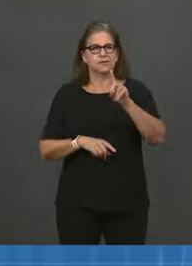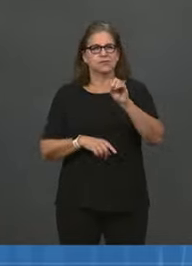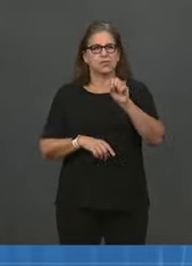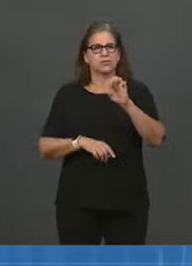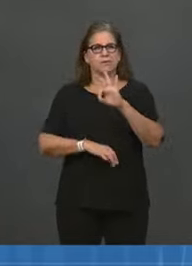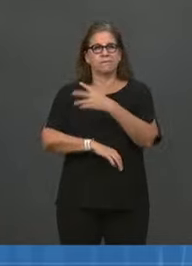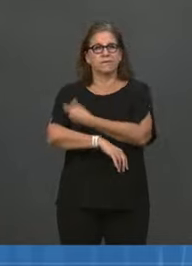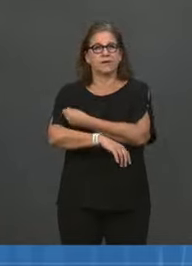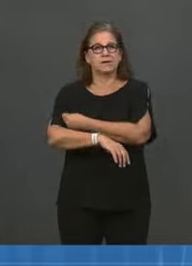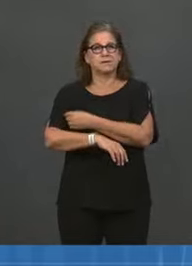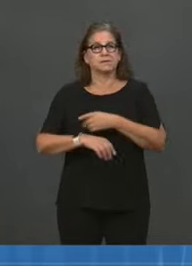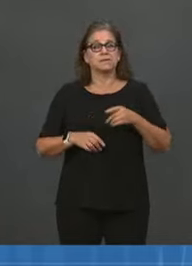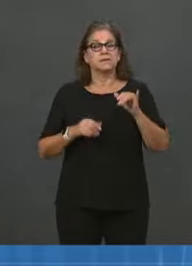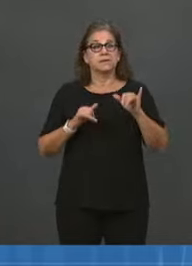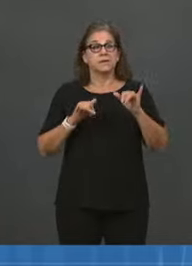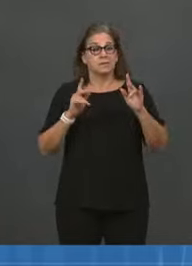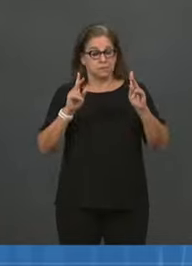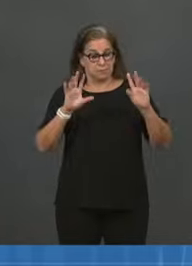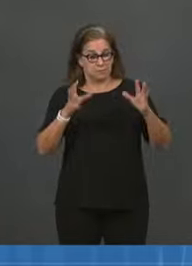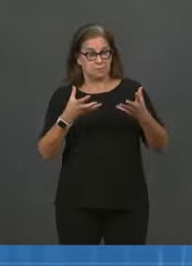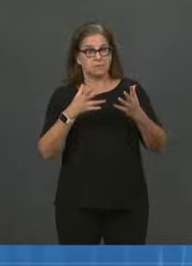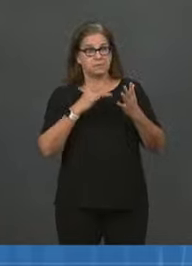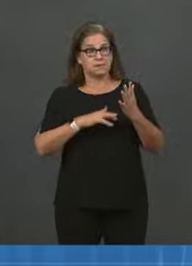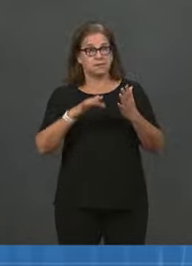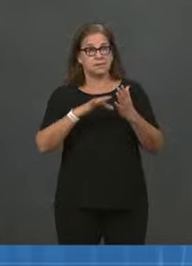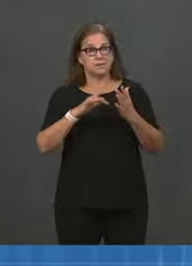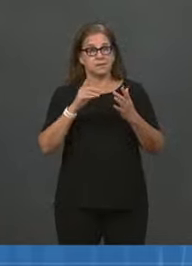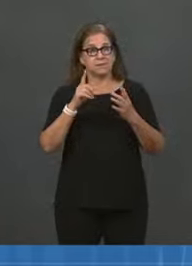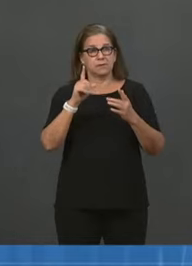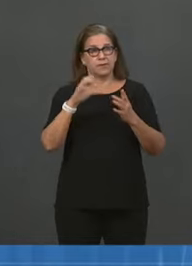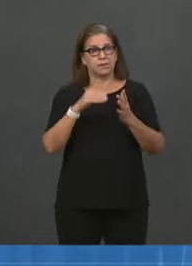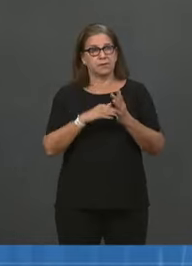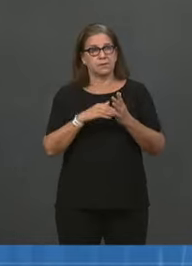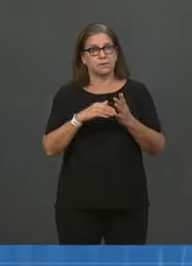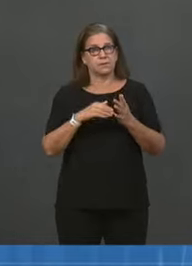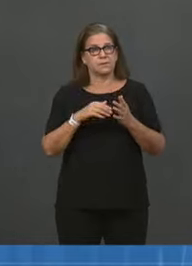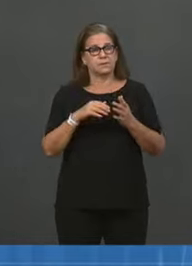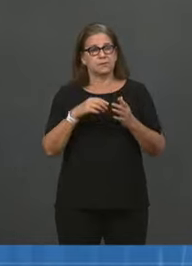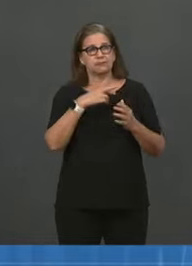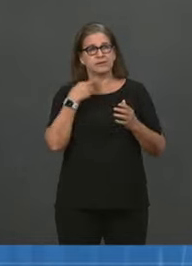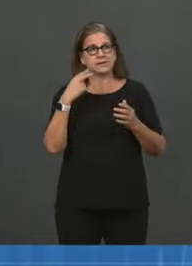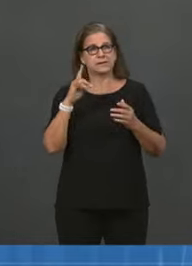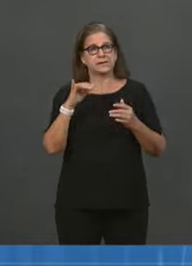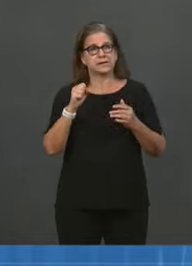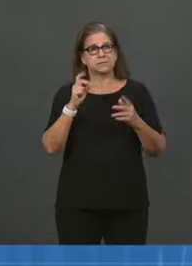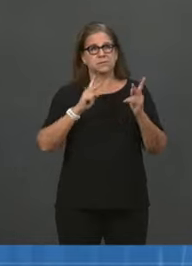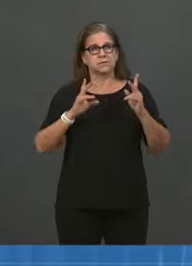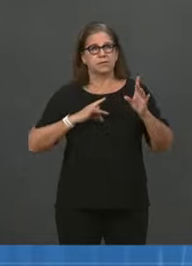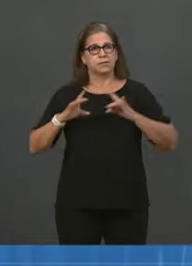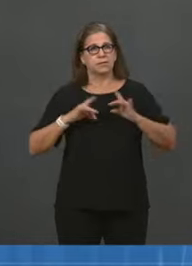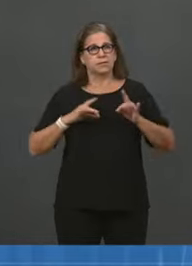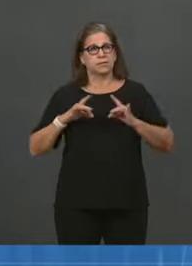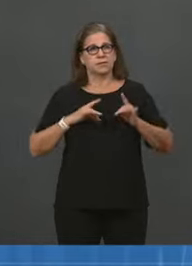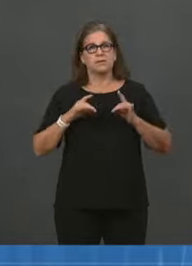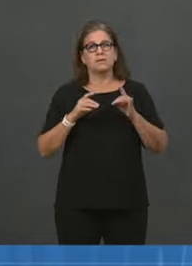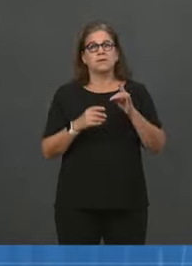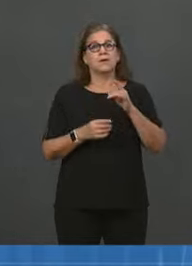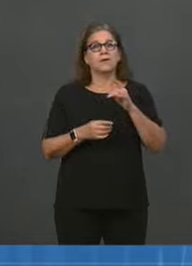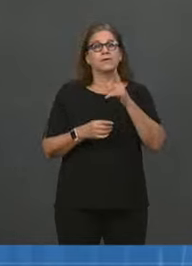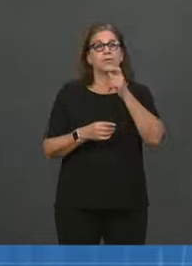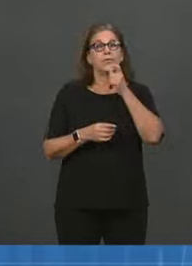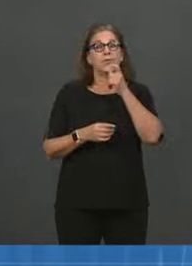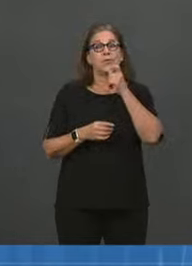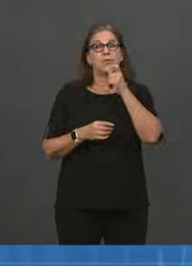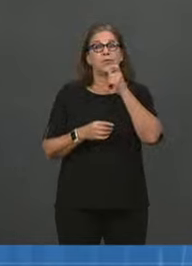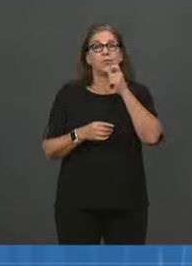Striking in this slide is that if you look at the confirmed infections in yellow of people who've not been boosted